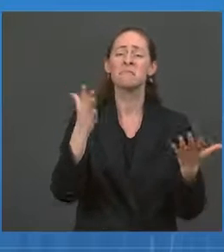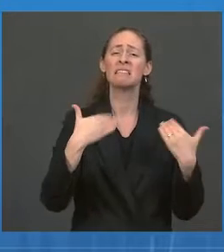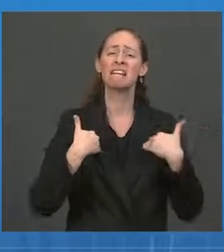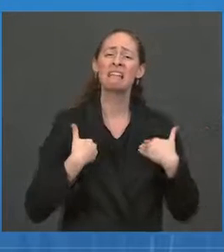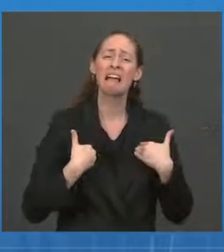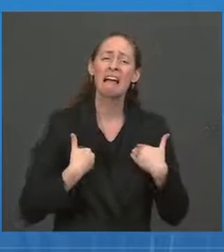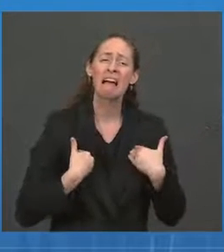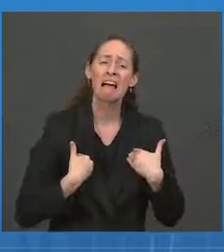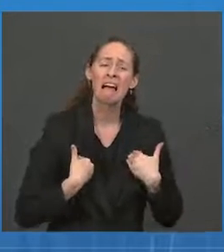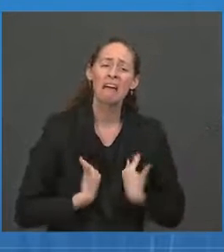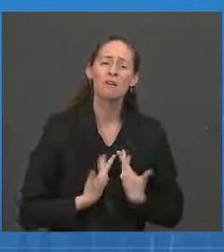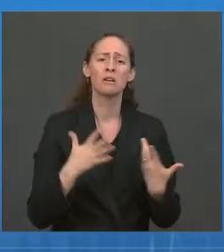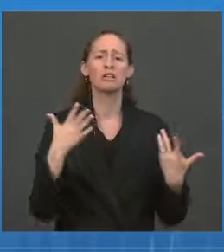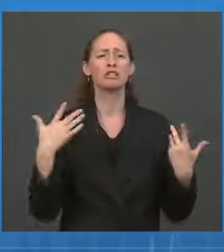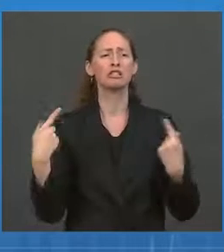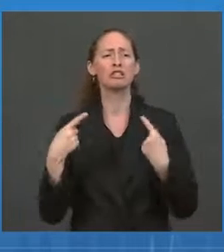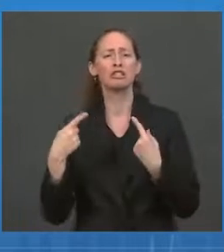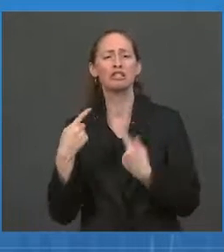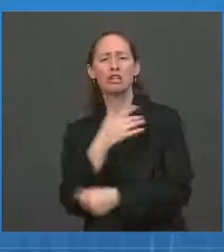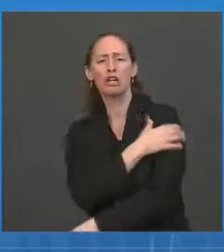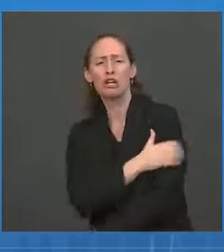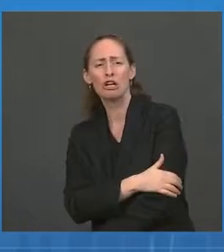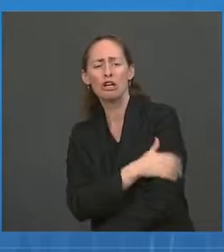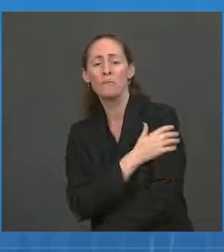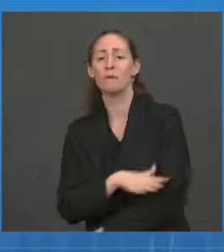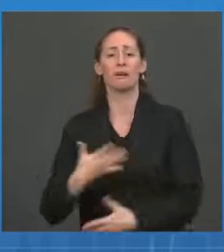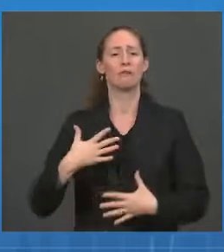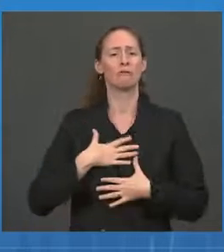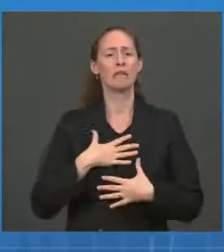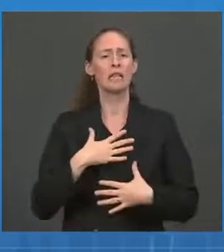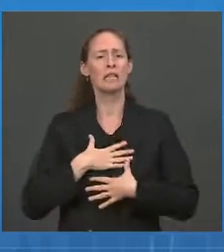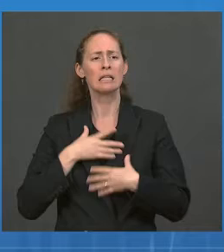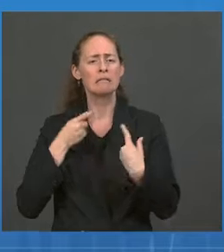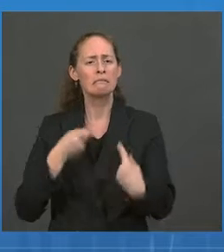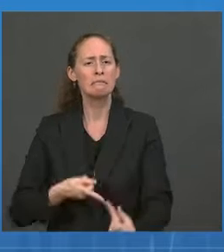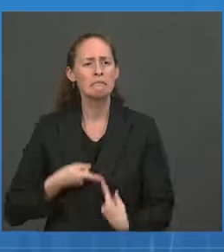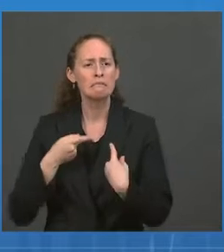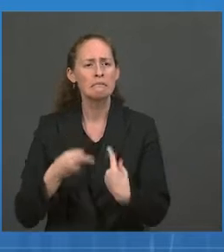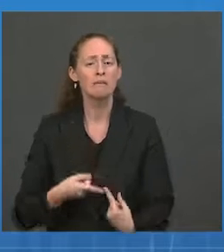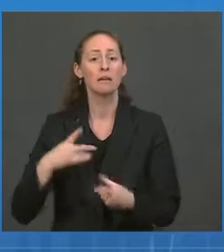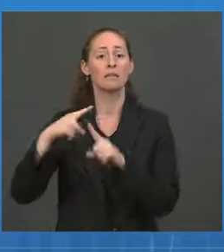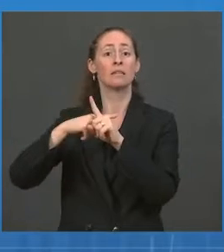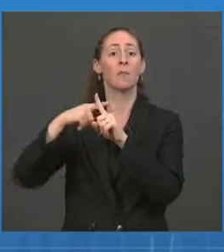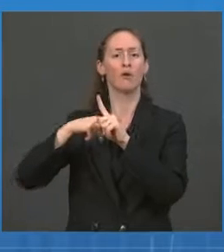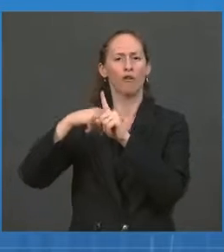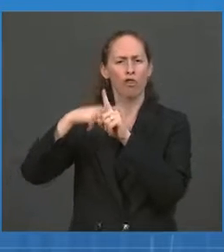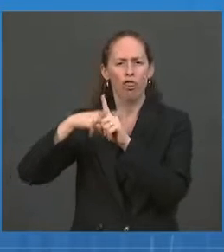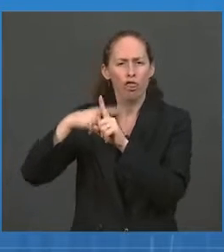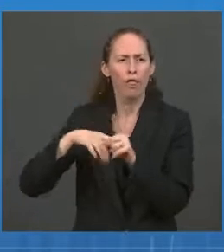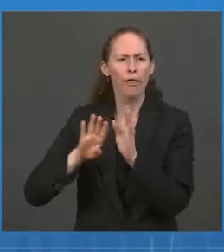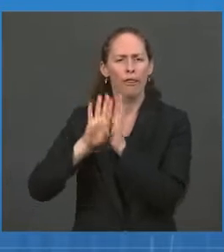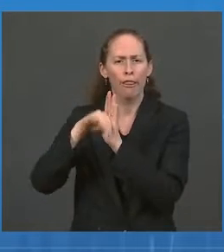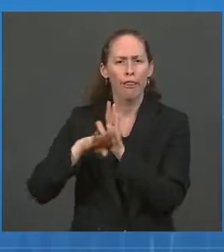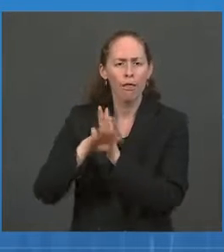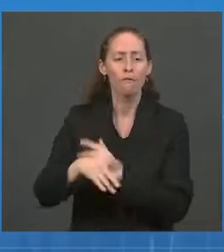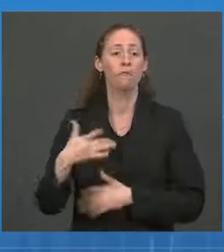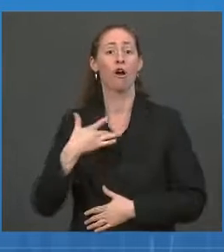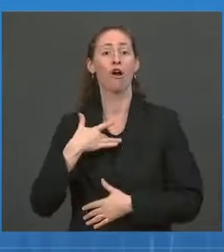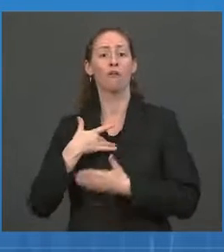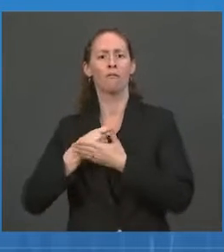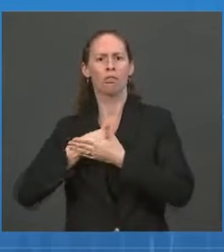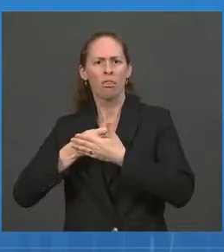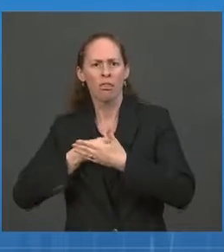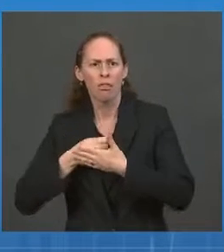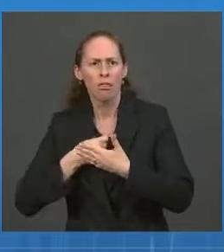dysautonomia, which is temperature dysregulation or unexplained, tachycardia, sleep disturbances, depression and